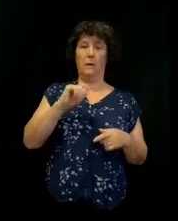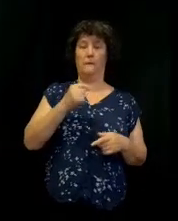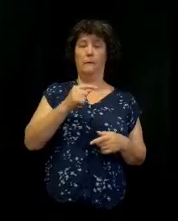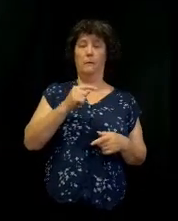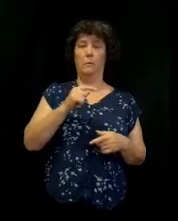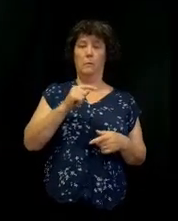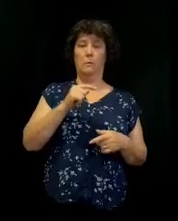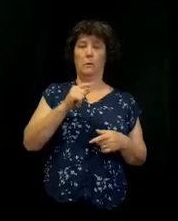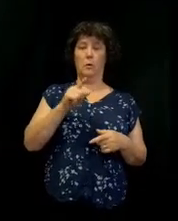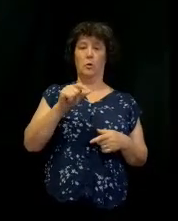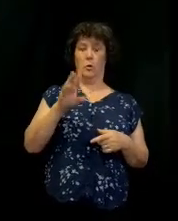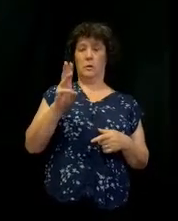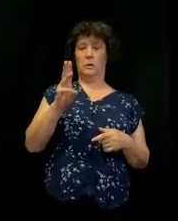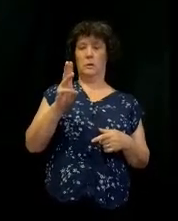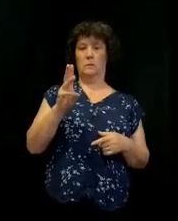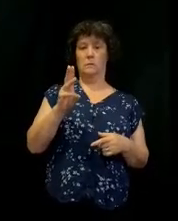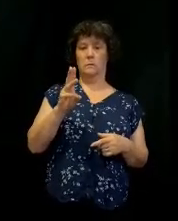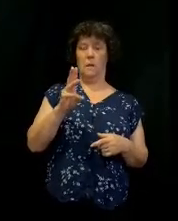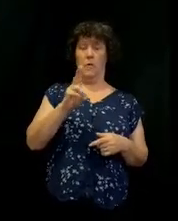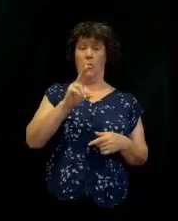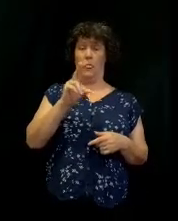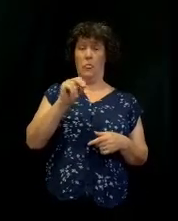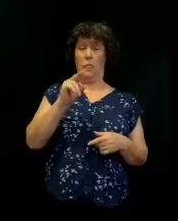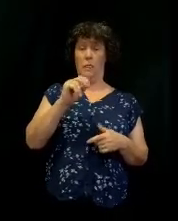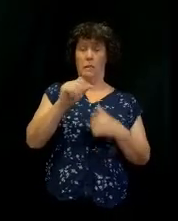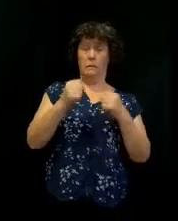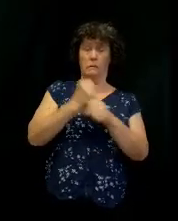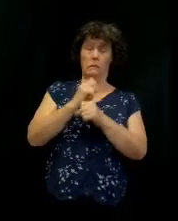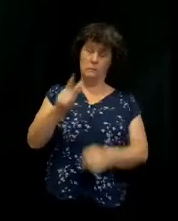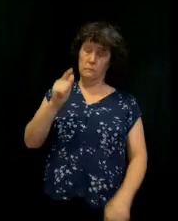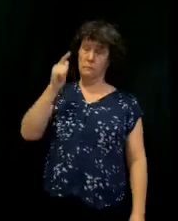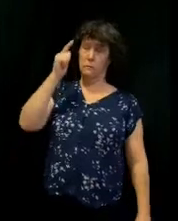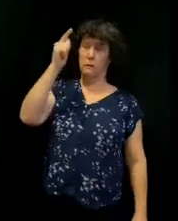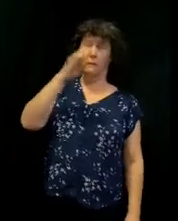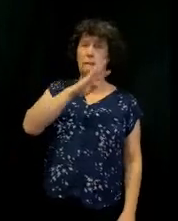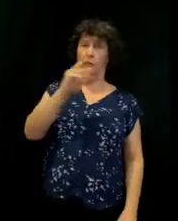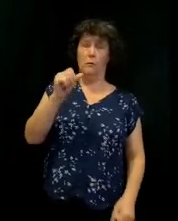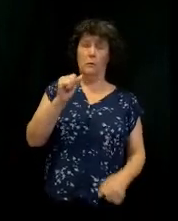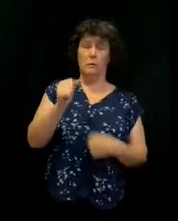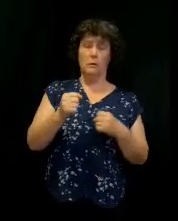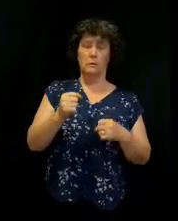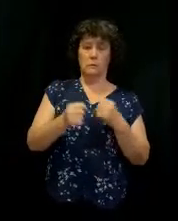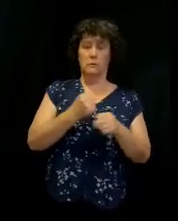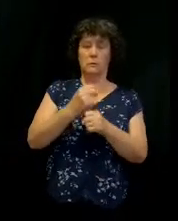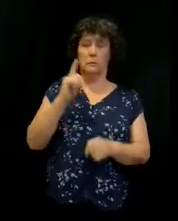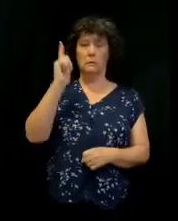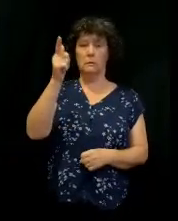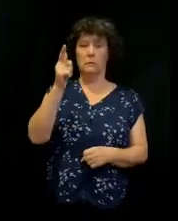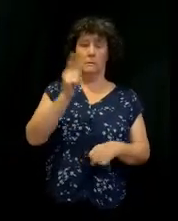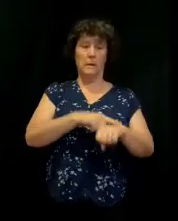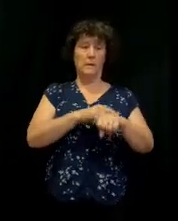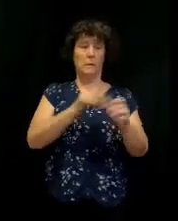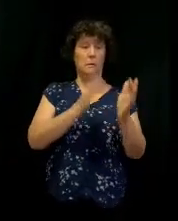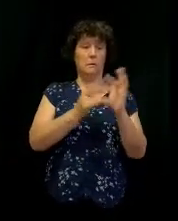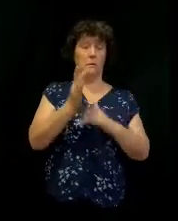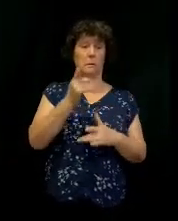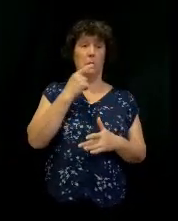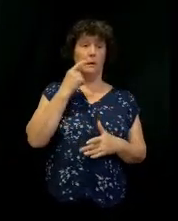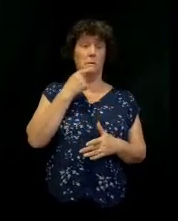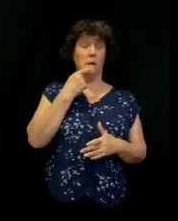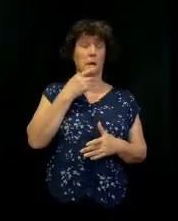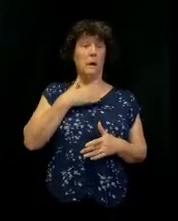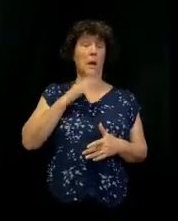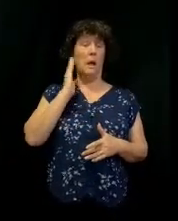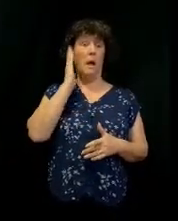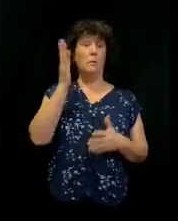30 years. Exactly 30. Or 30 years. 40 years. I'm sorry. 40 years. From the time that Jesus said, I'm going to tear this temple